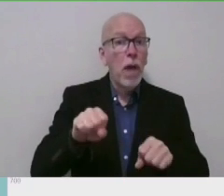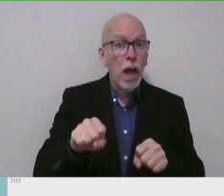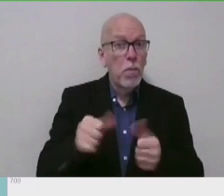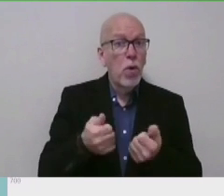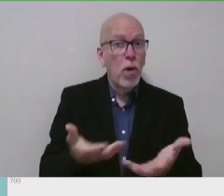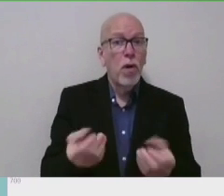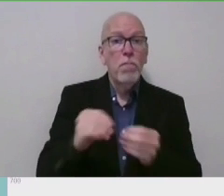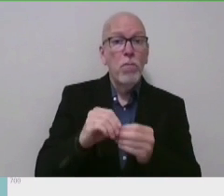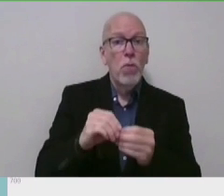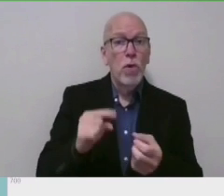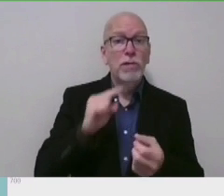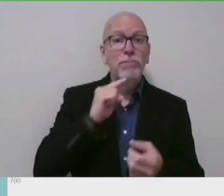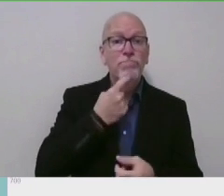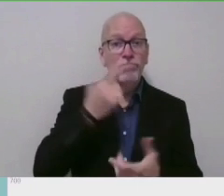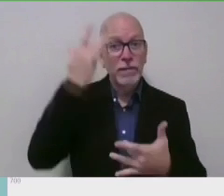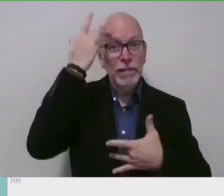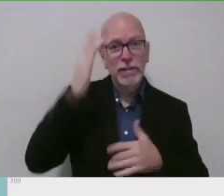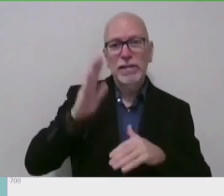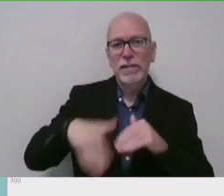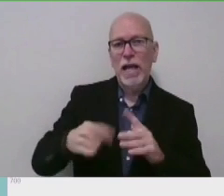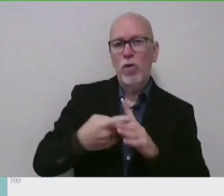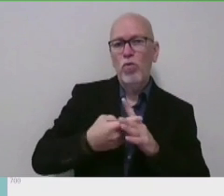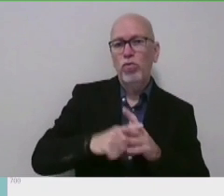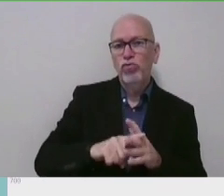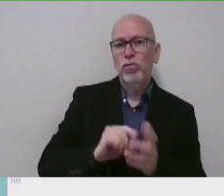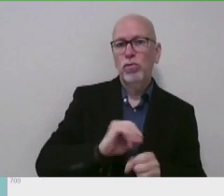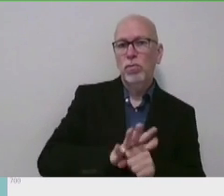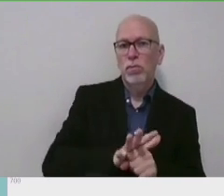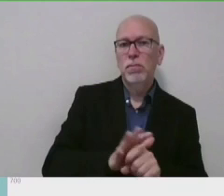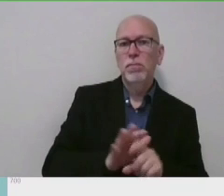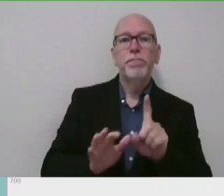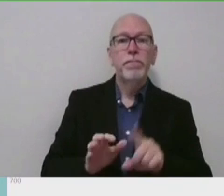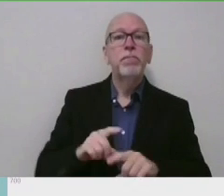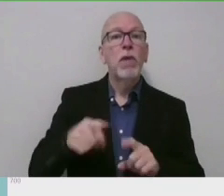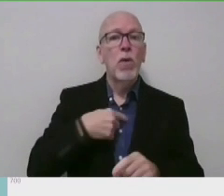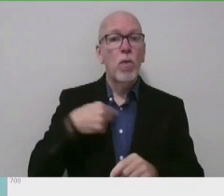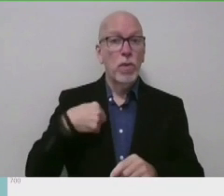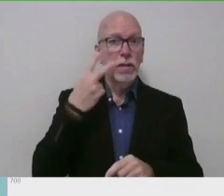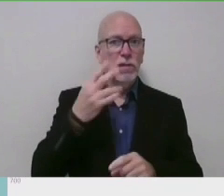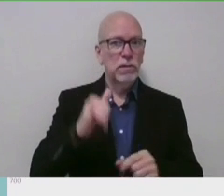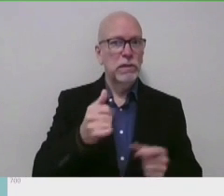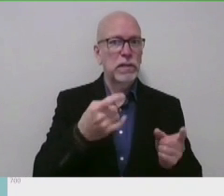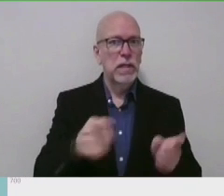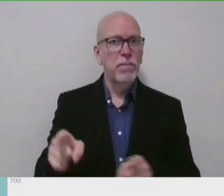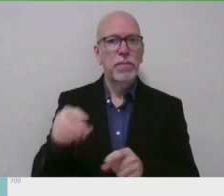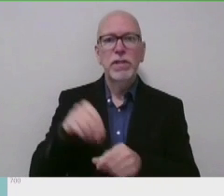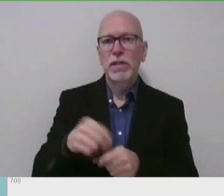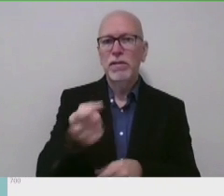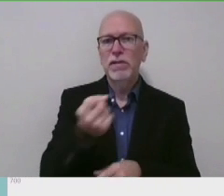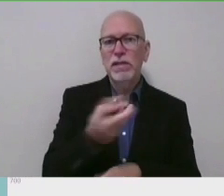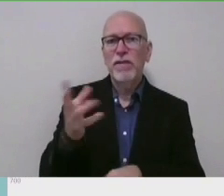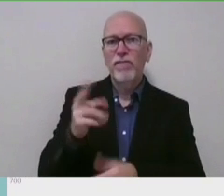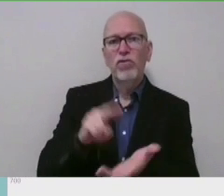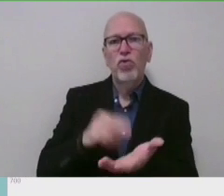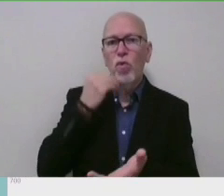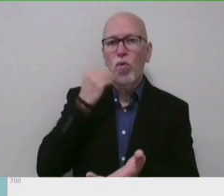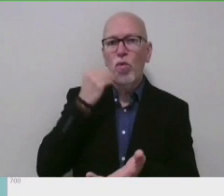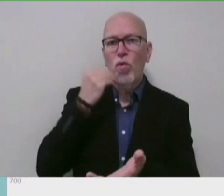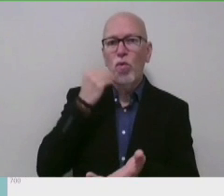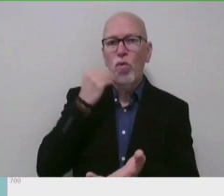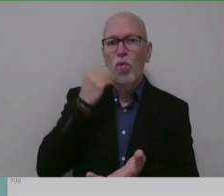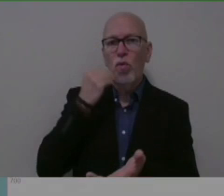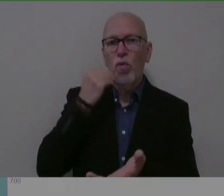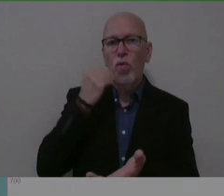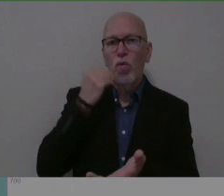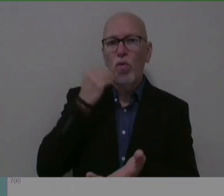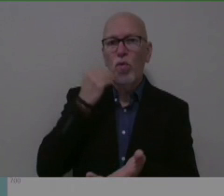illness than the original strain. Unfortunately, we've seen that play out in several long-term care facilities recently. have